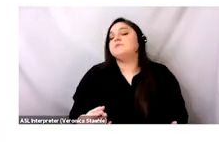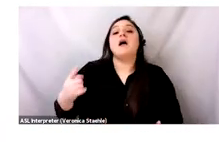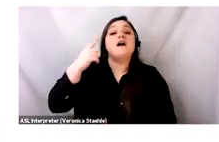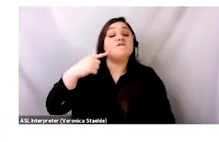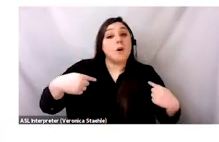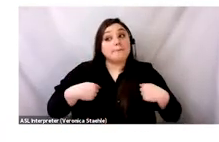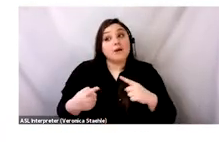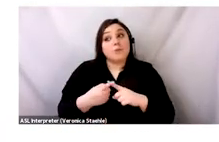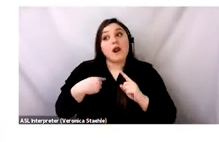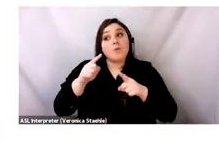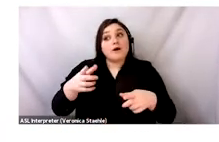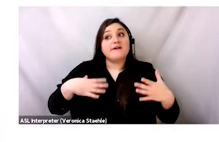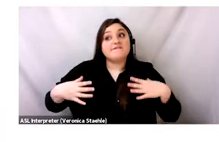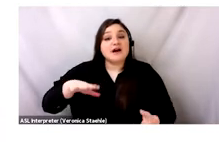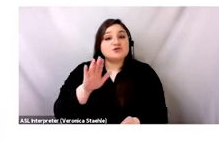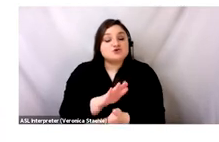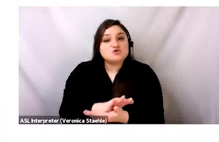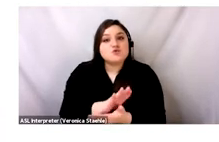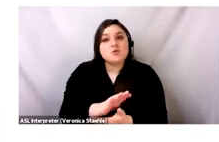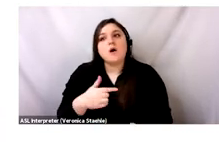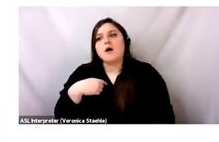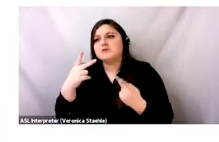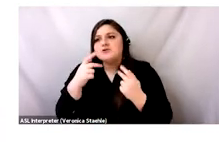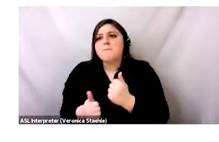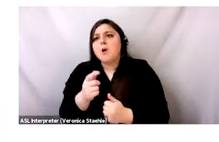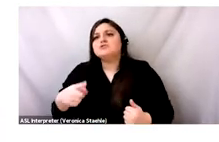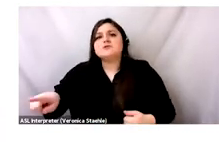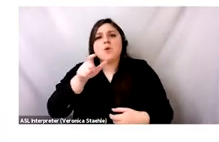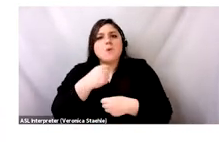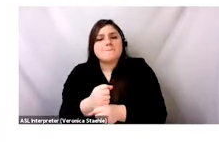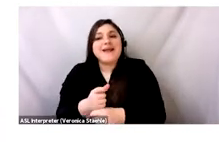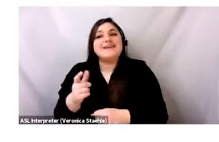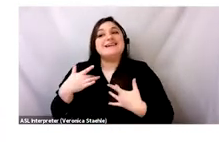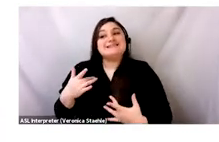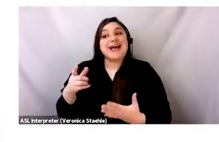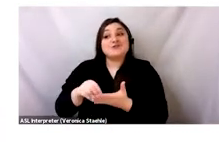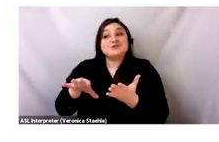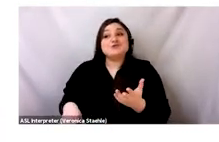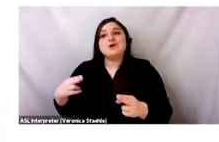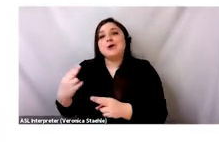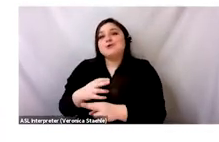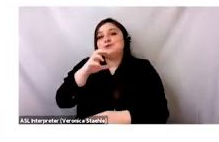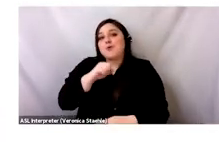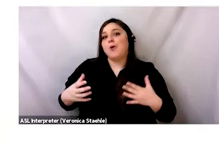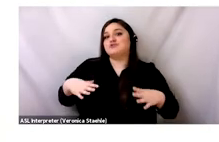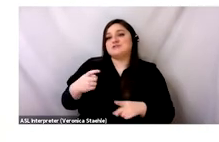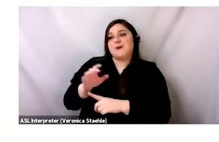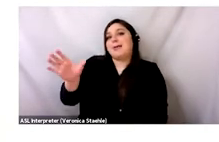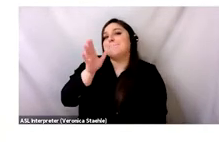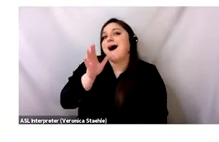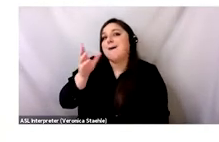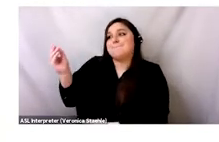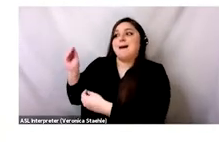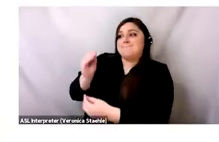year of fashion school, most of the collections and the pieces that I worked on all came from, like, old